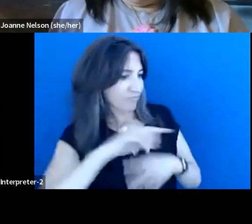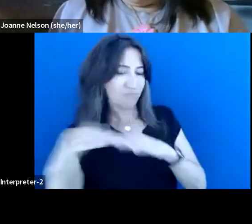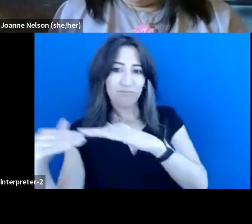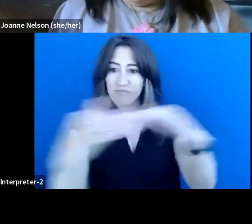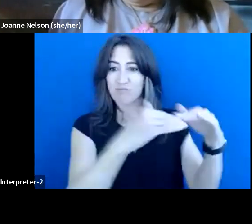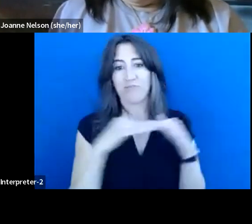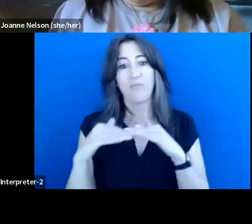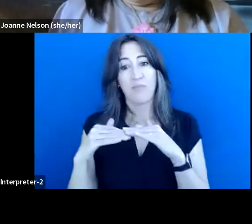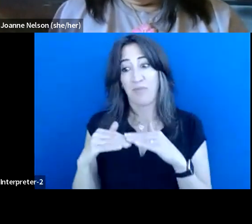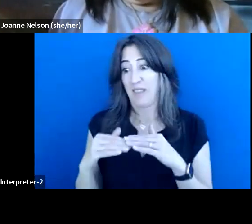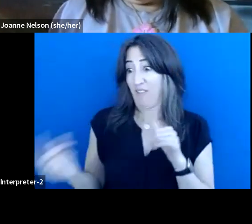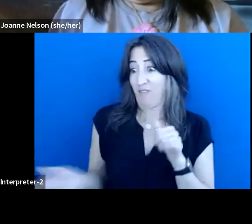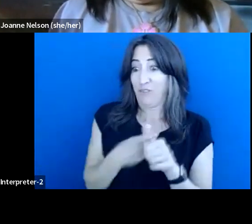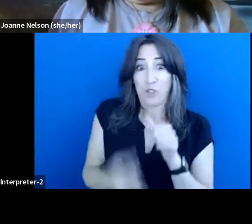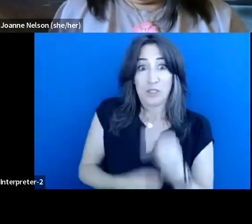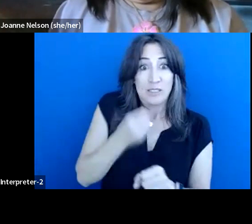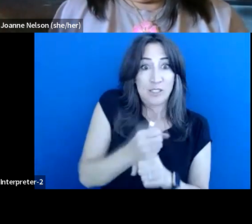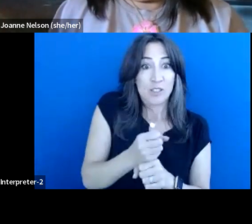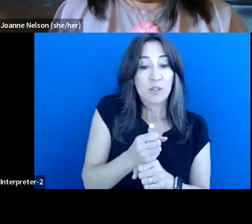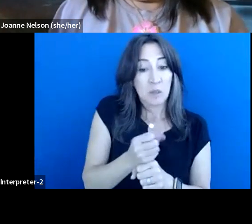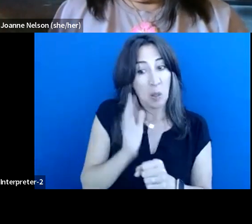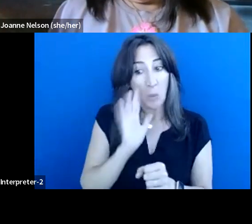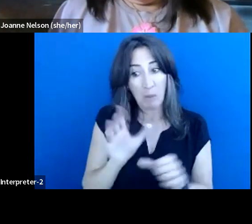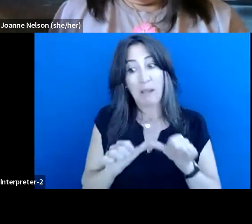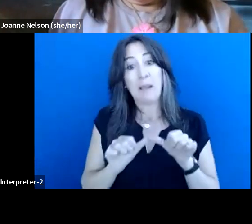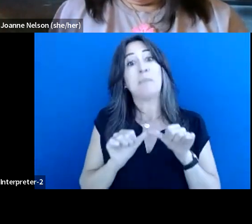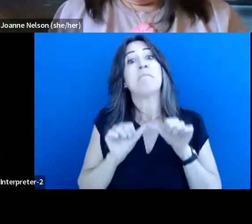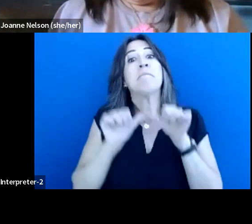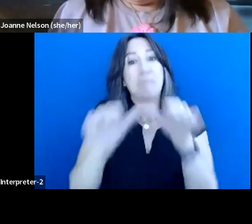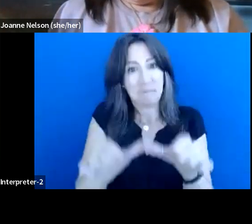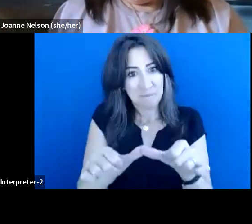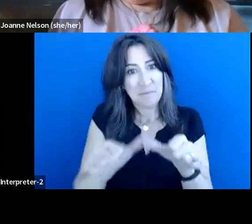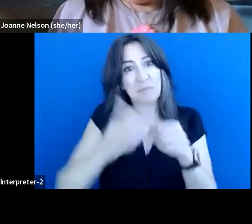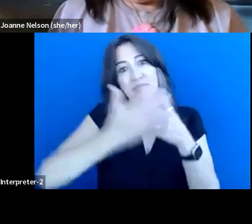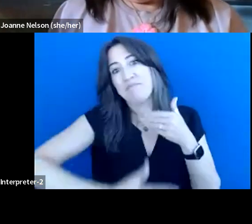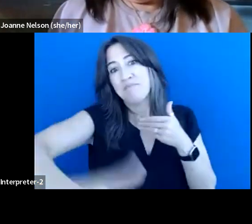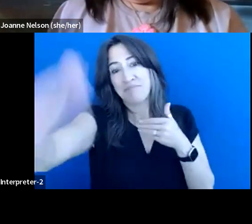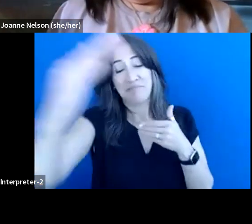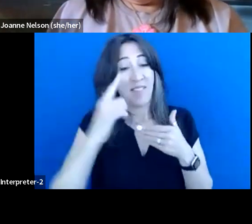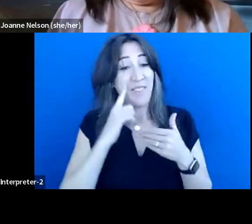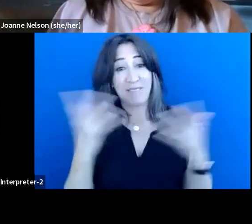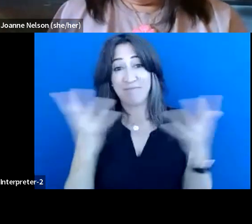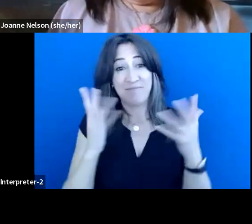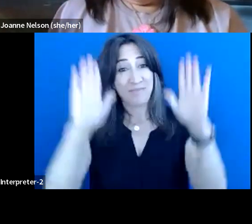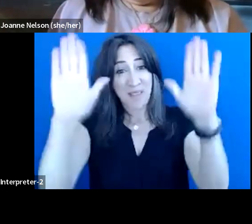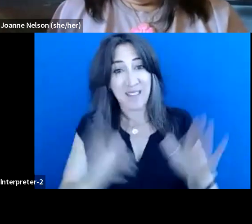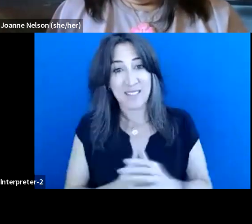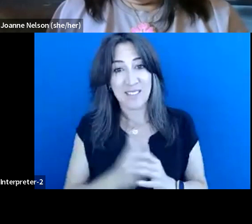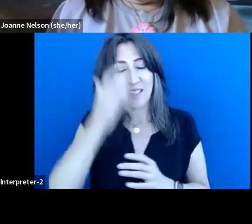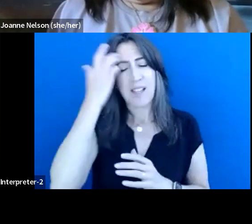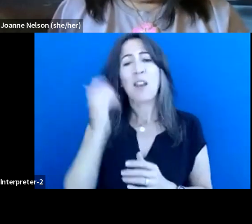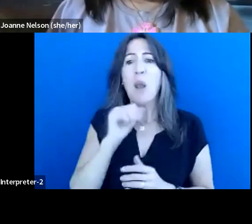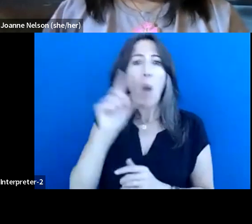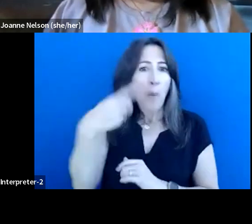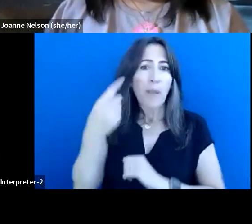and I think continuing to move along that we're going to be in an amazing, uh, place. It's not just about the salmon. Some